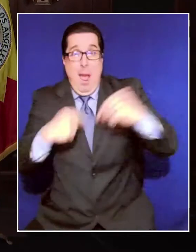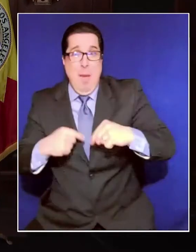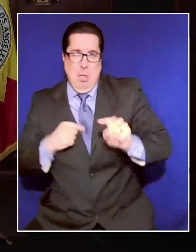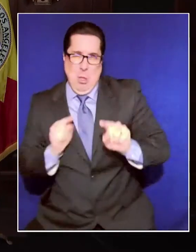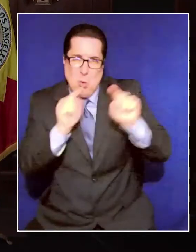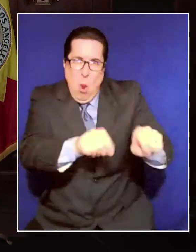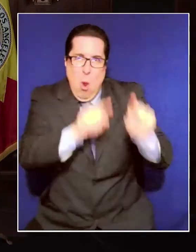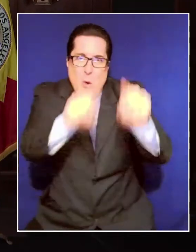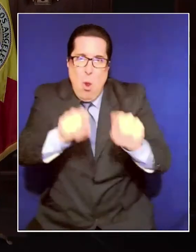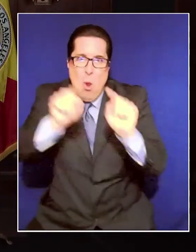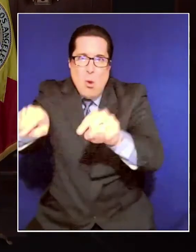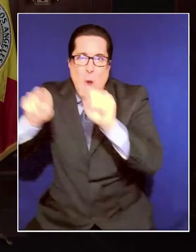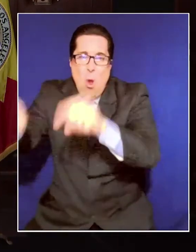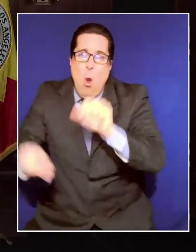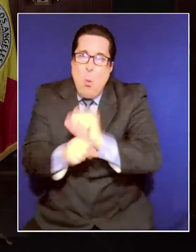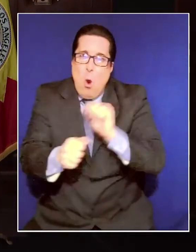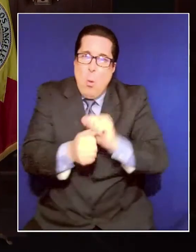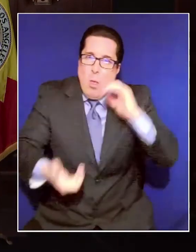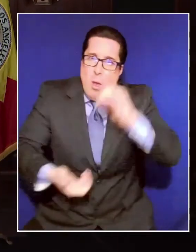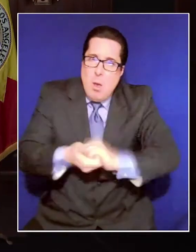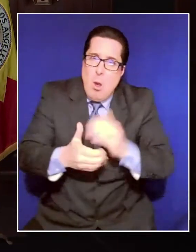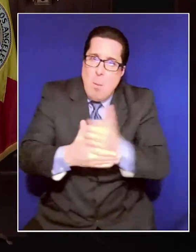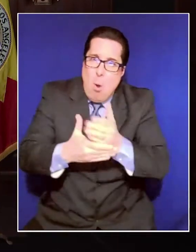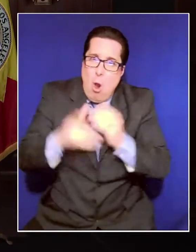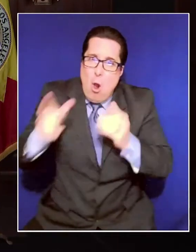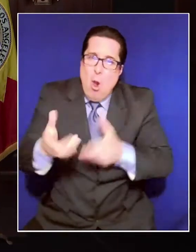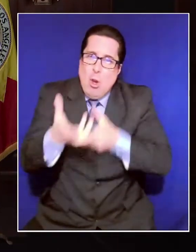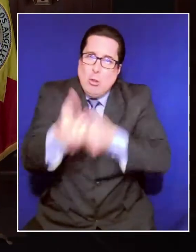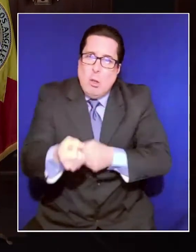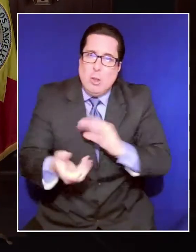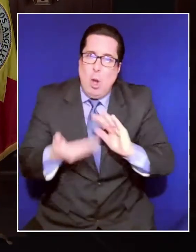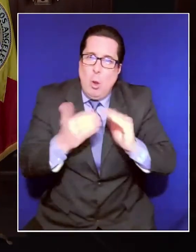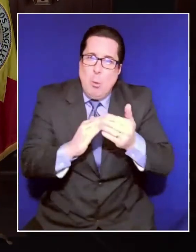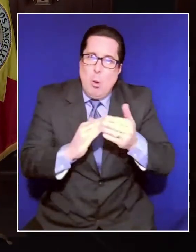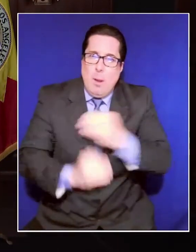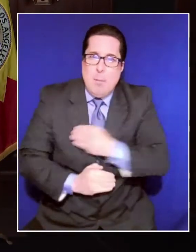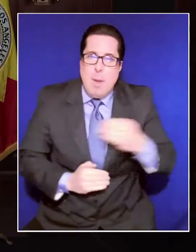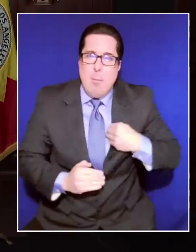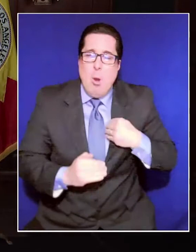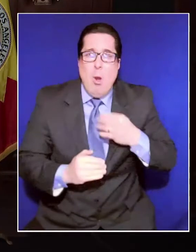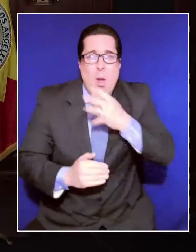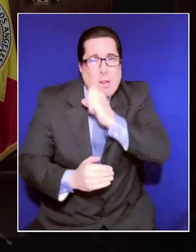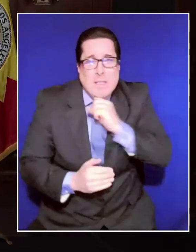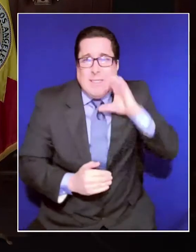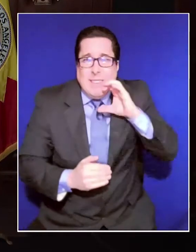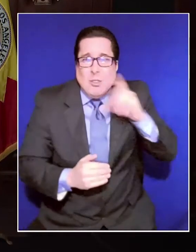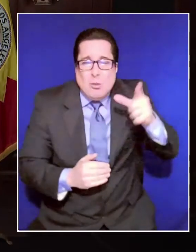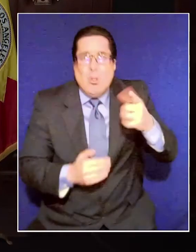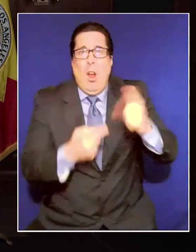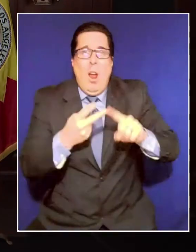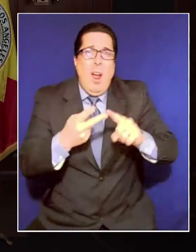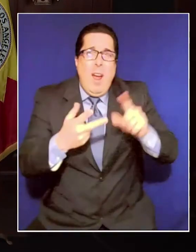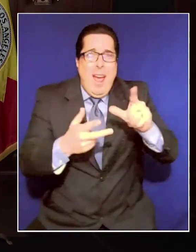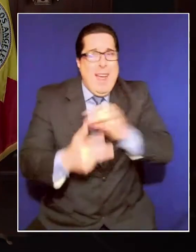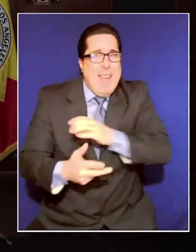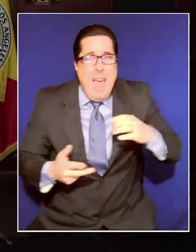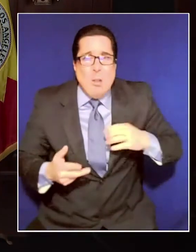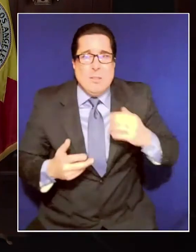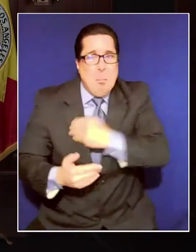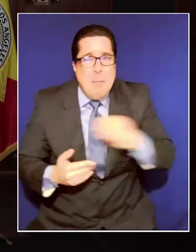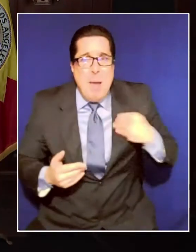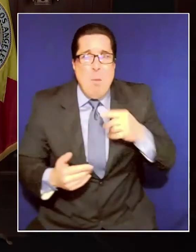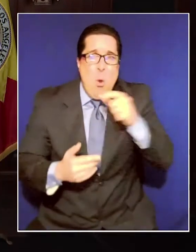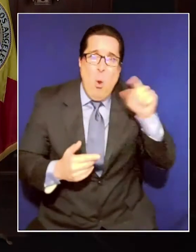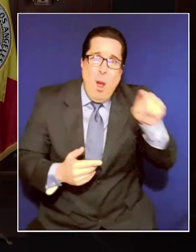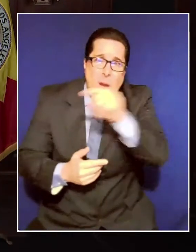working with partners and trusted community members, senior centers and community-based organizations, council members, to make sure that shots